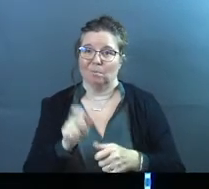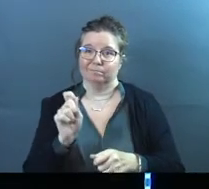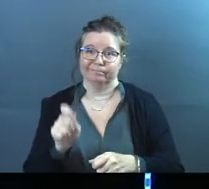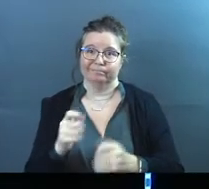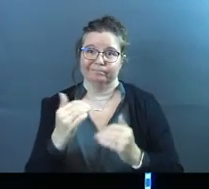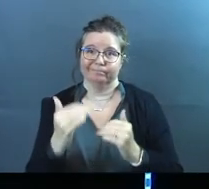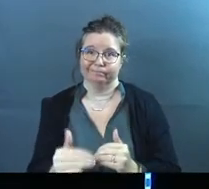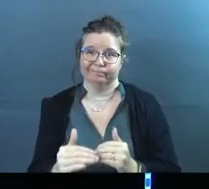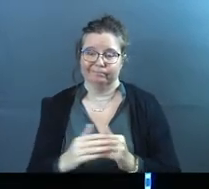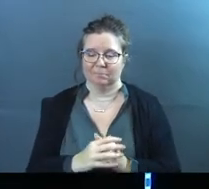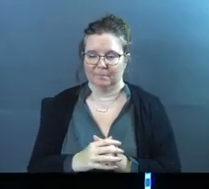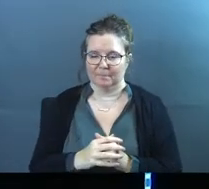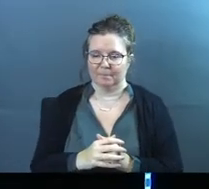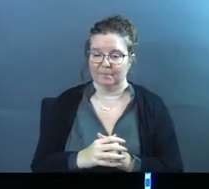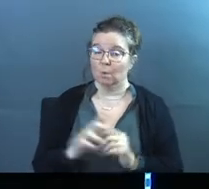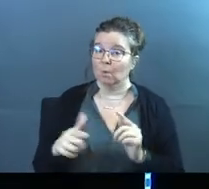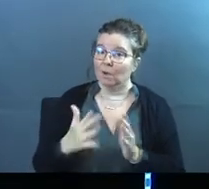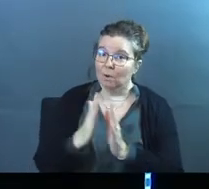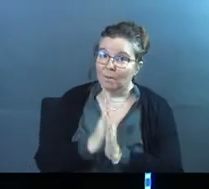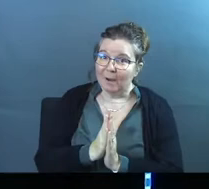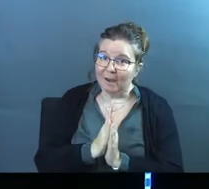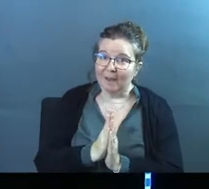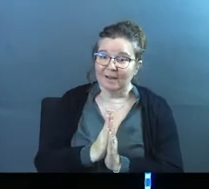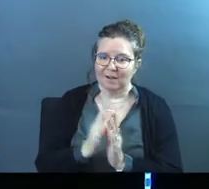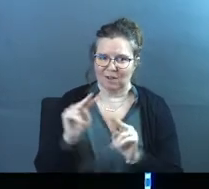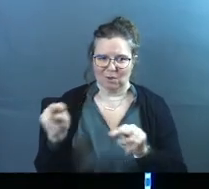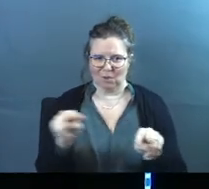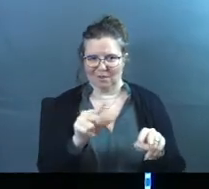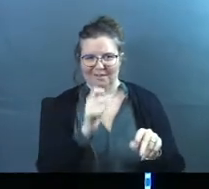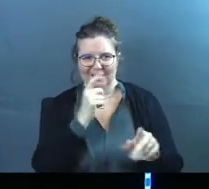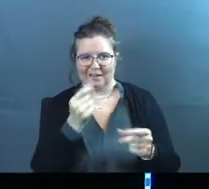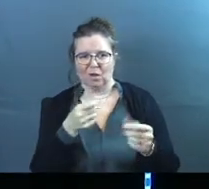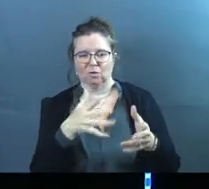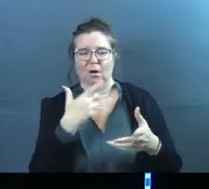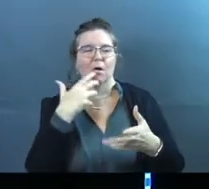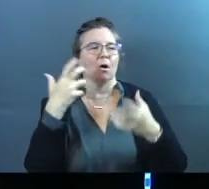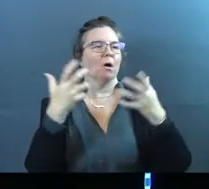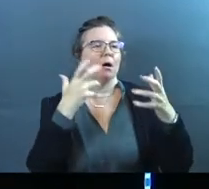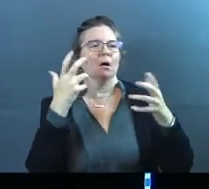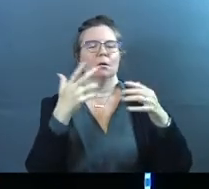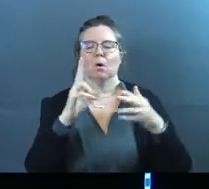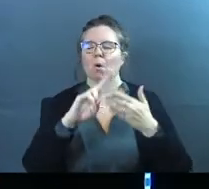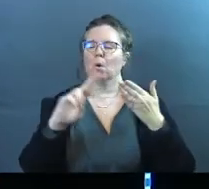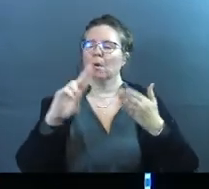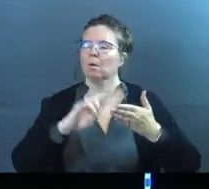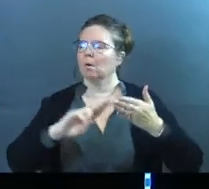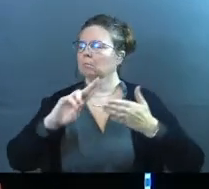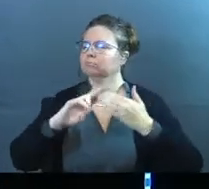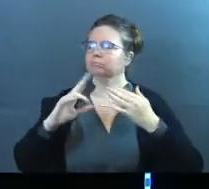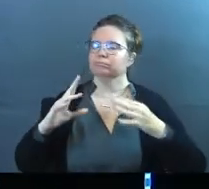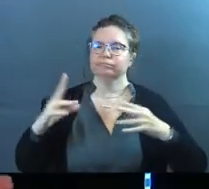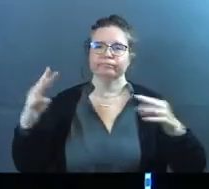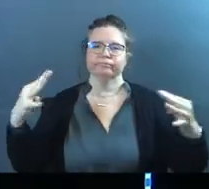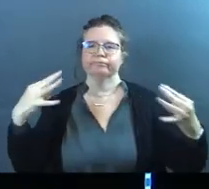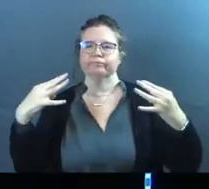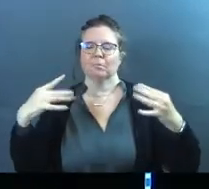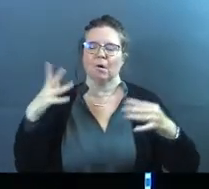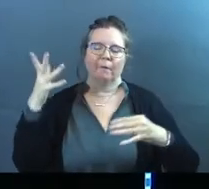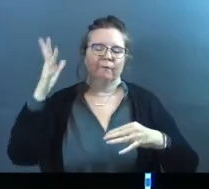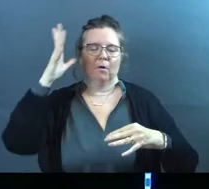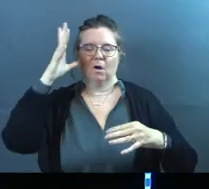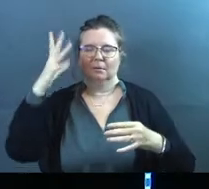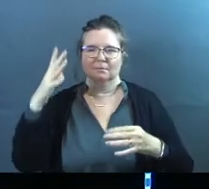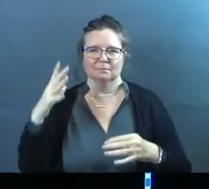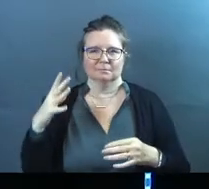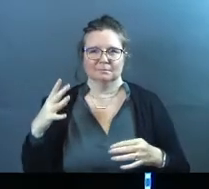ever get. Right? He's like, hey, when you're praying, you look at these guys and they're out there in the streets are like, holy, holy, holy, our father.